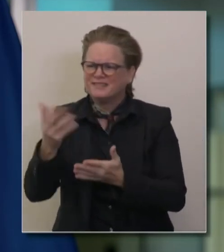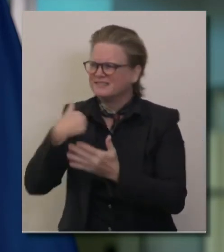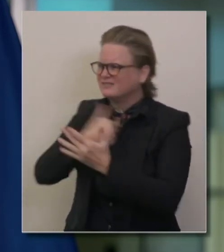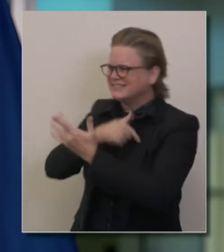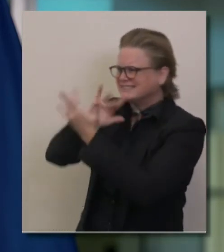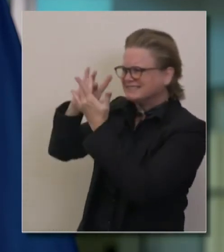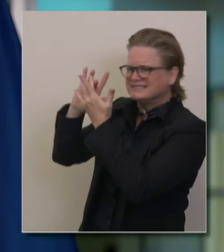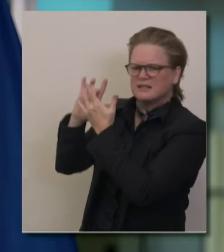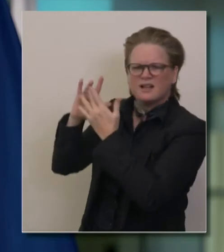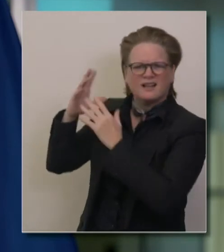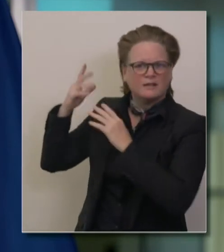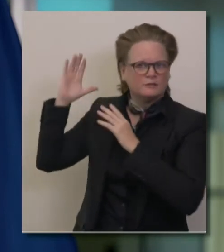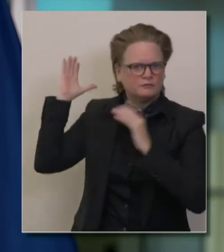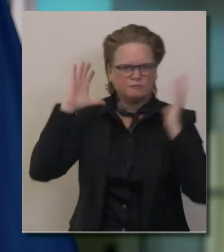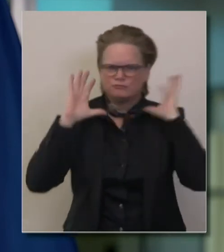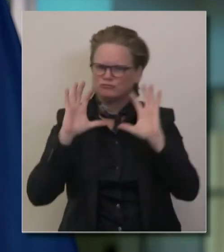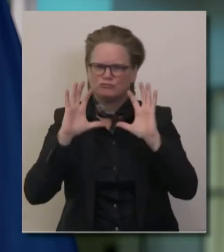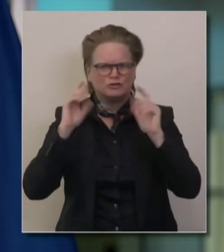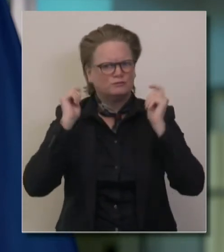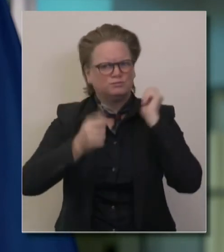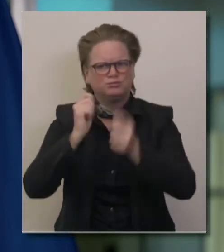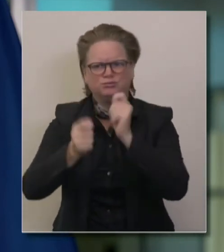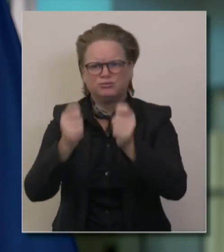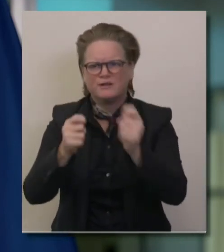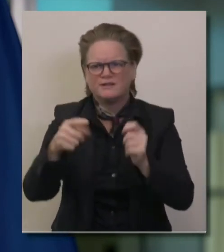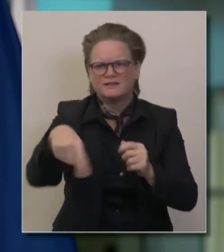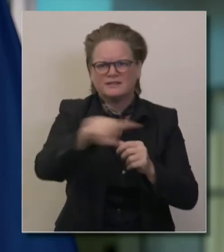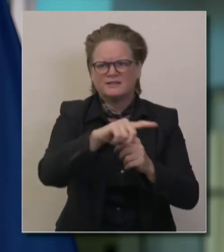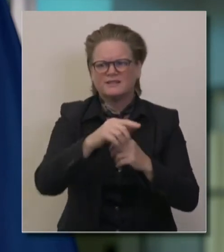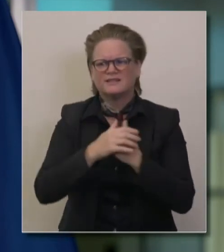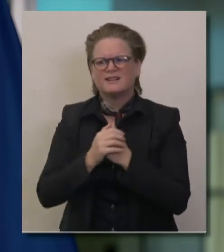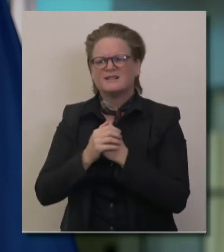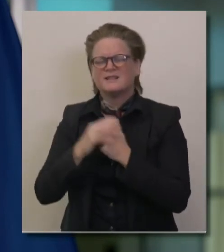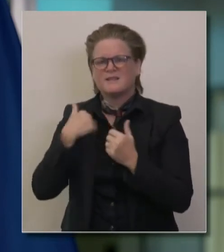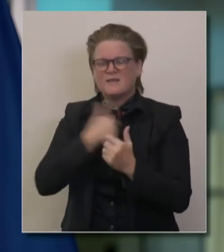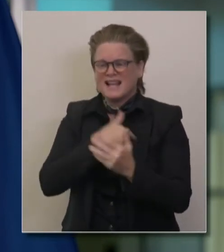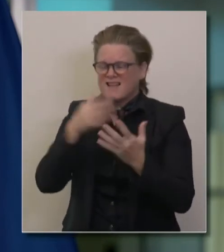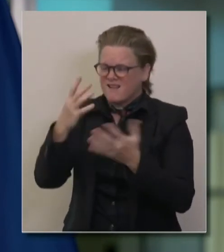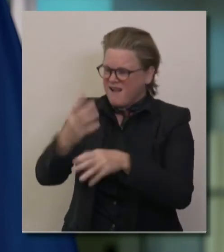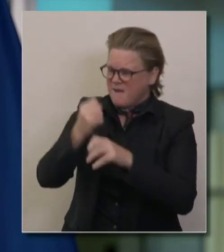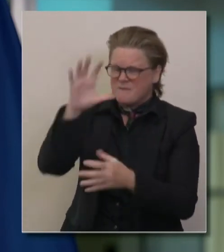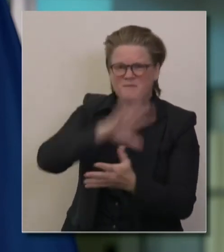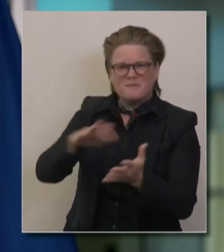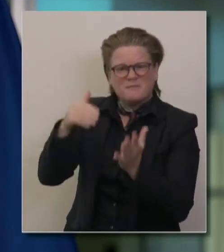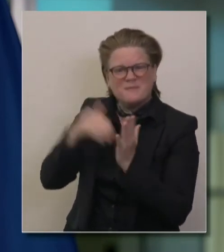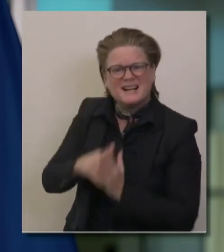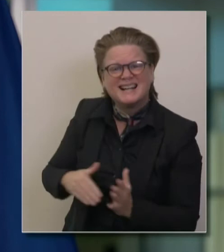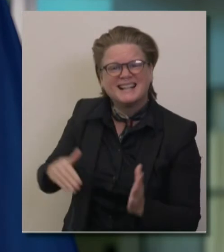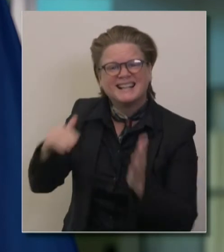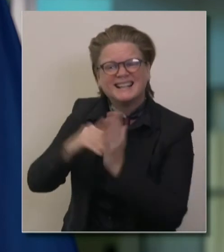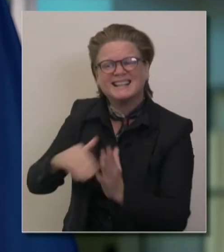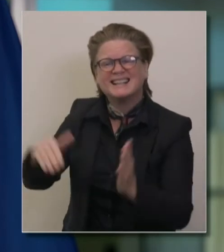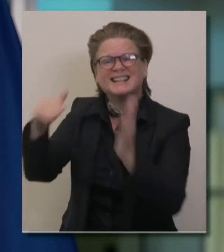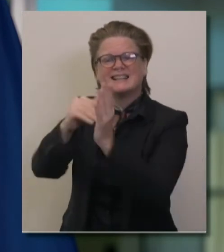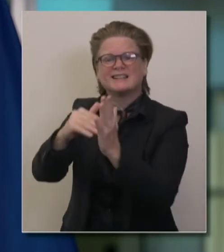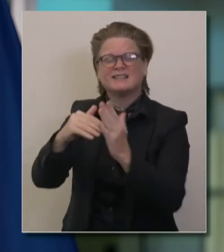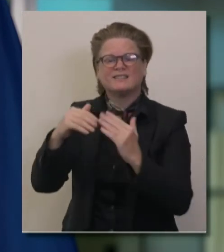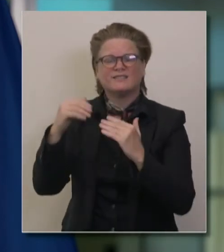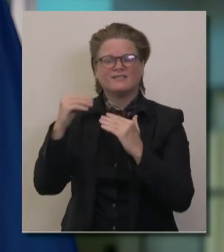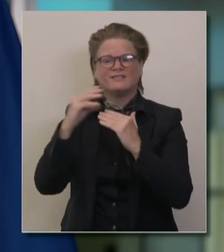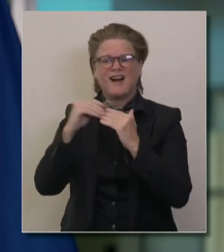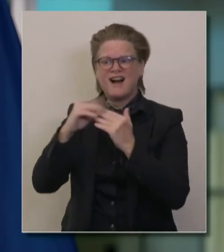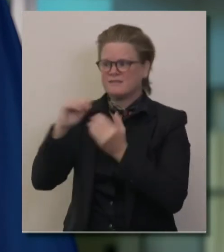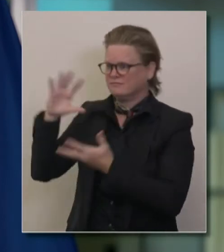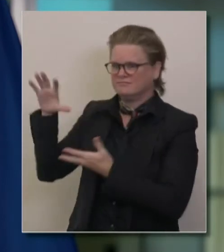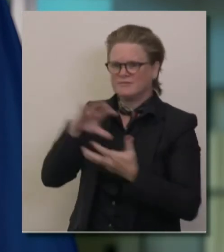a half that we've been able to bring into the state. Many millions, tens of millions of dollars specifically for Chromebooks to